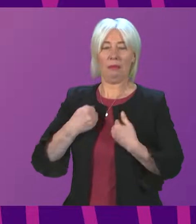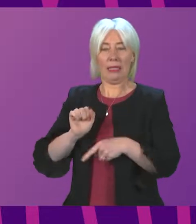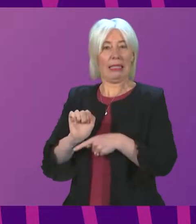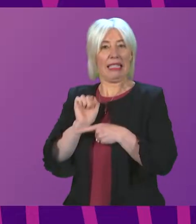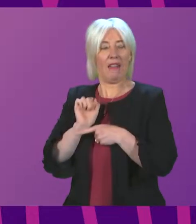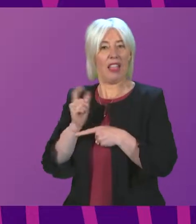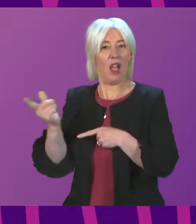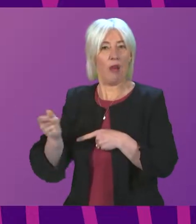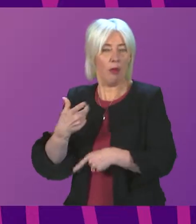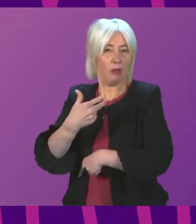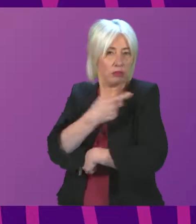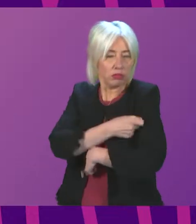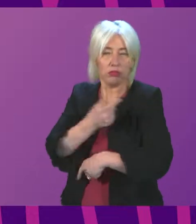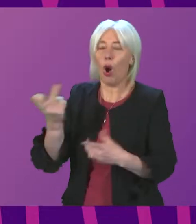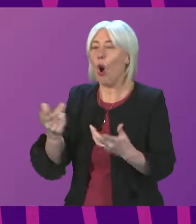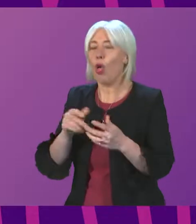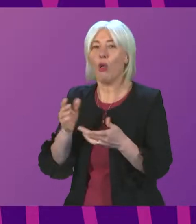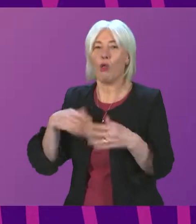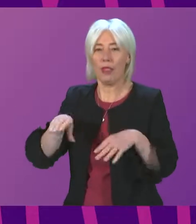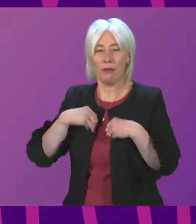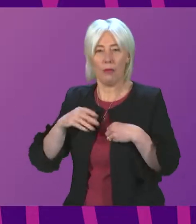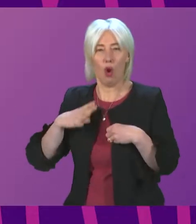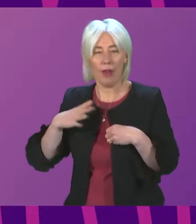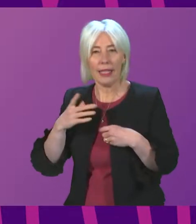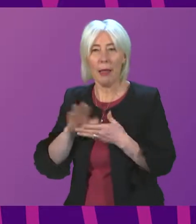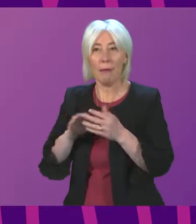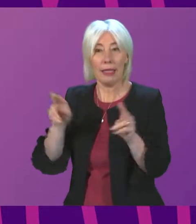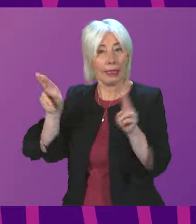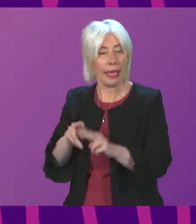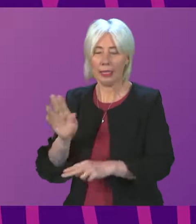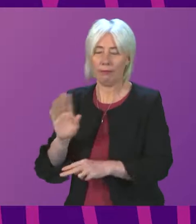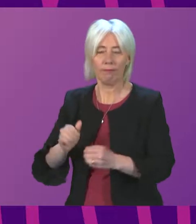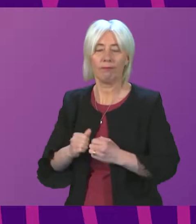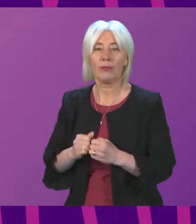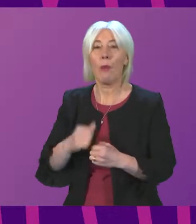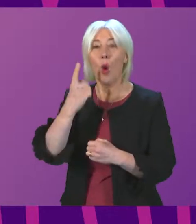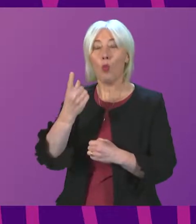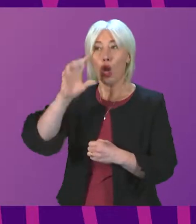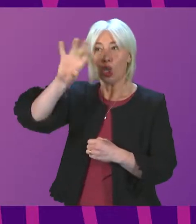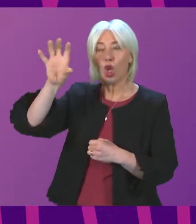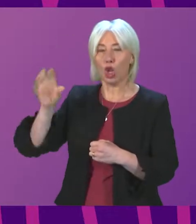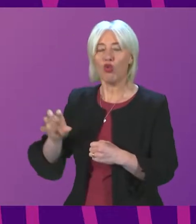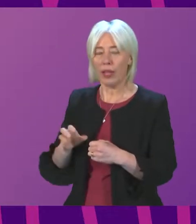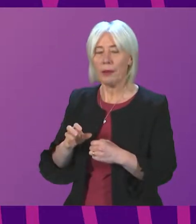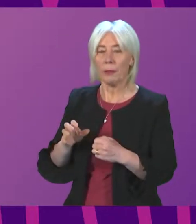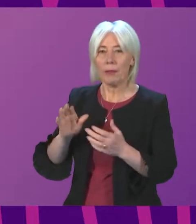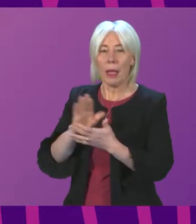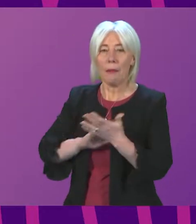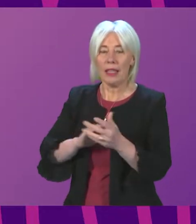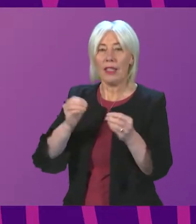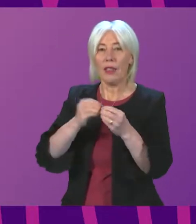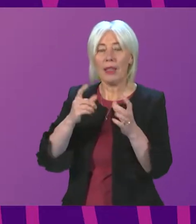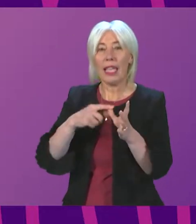or prior infection. However, there is evidence from more than one country now of a growth advantage for